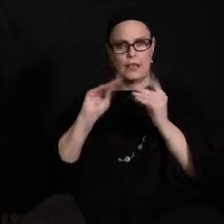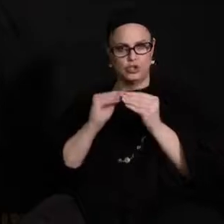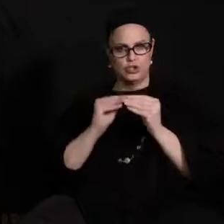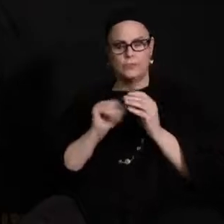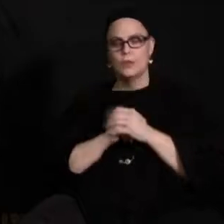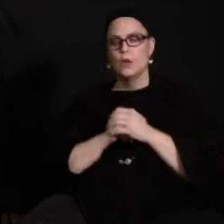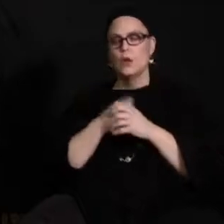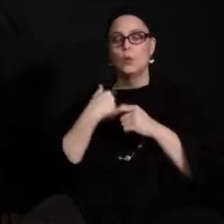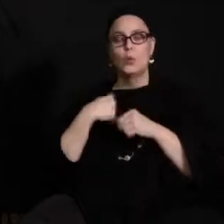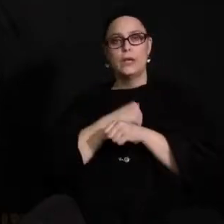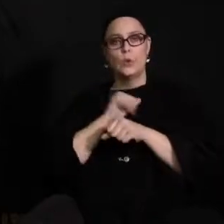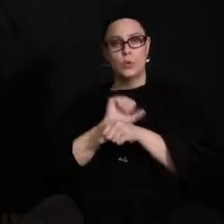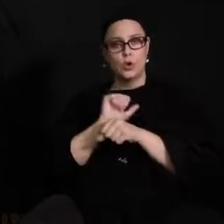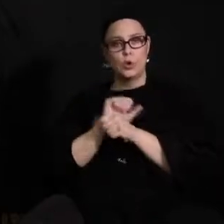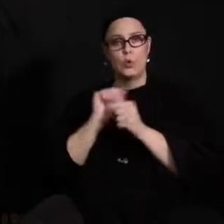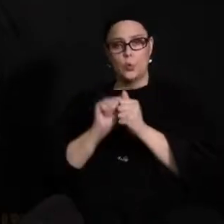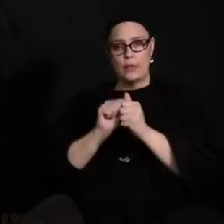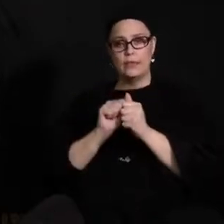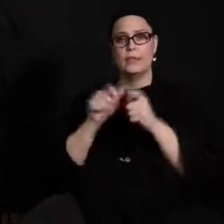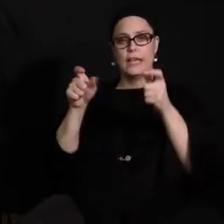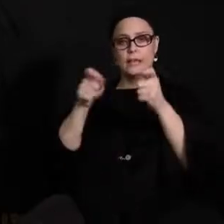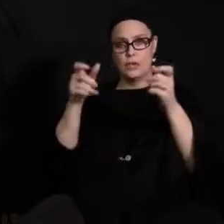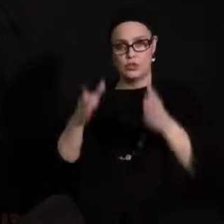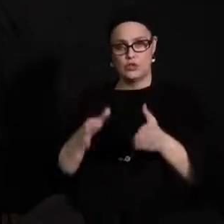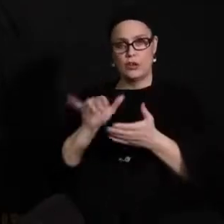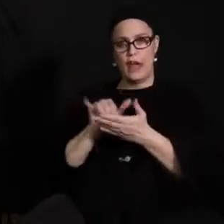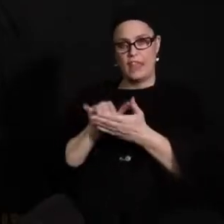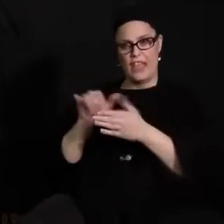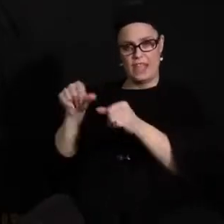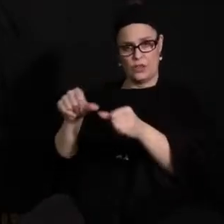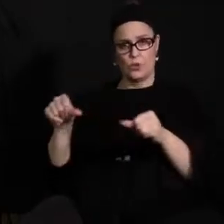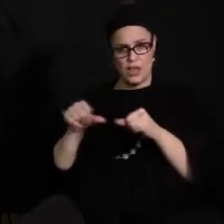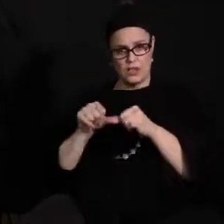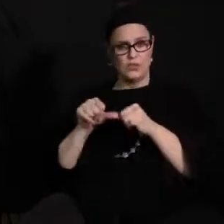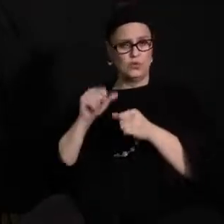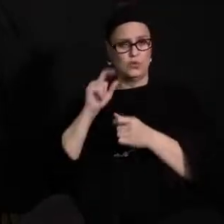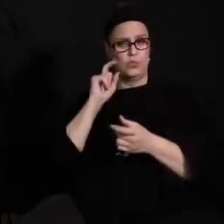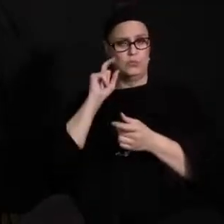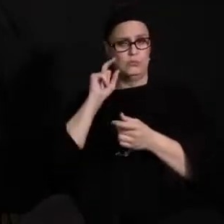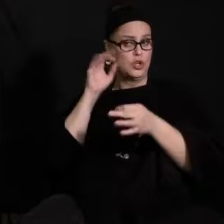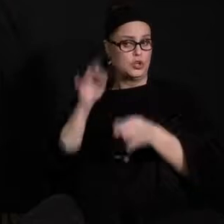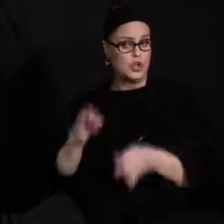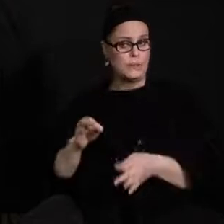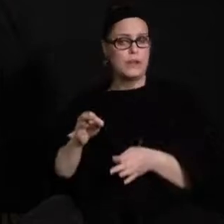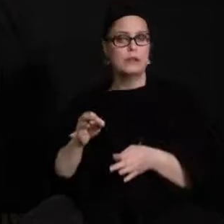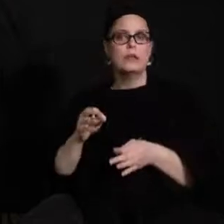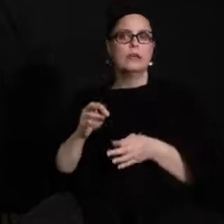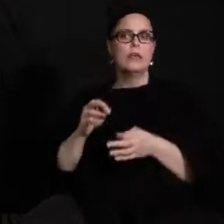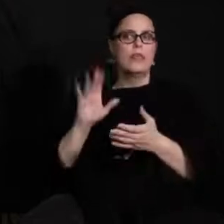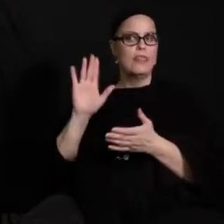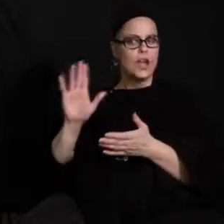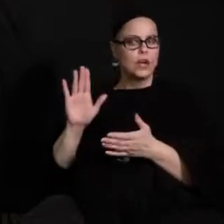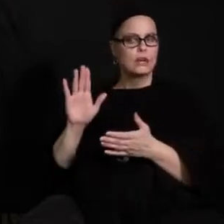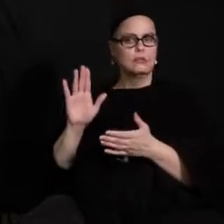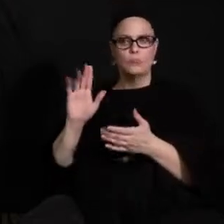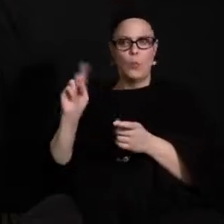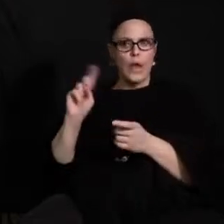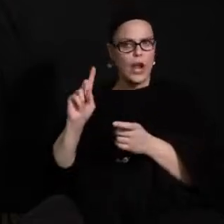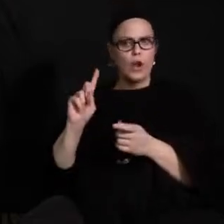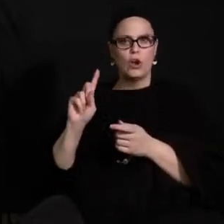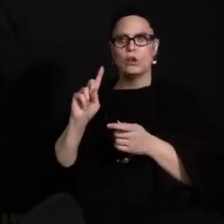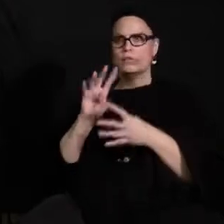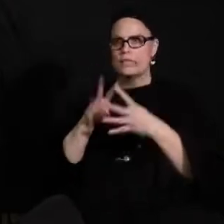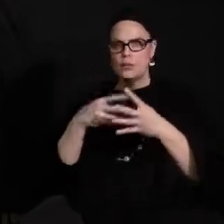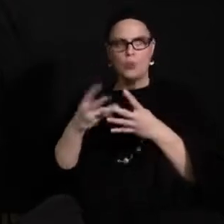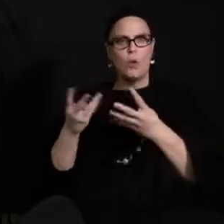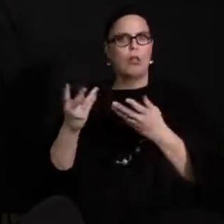closely with the administrator at that site to help determine where that person was, what their schedule was, who may have